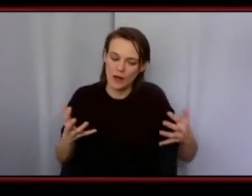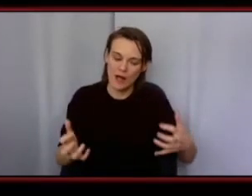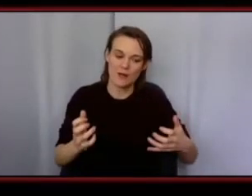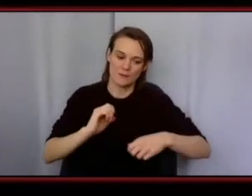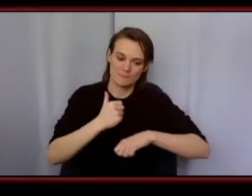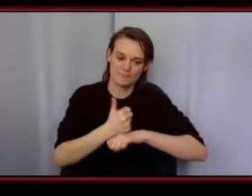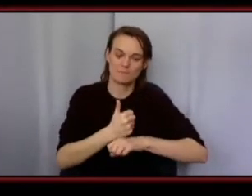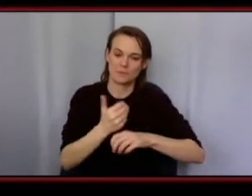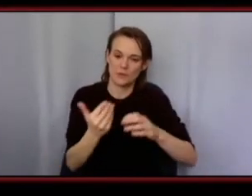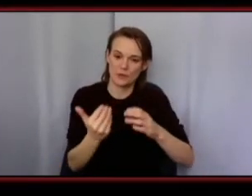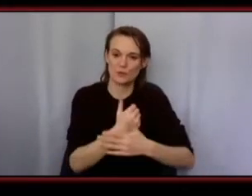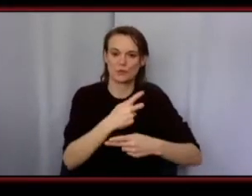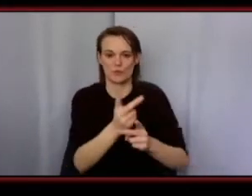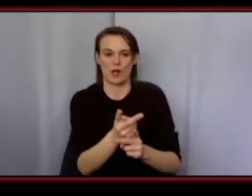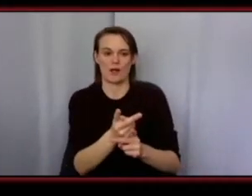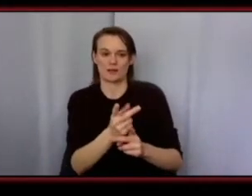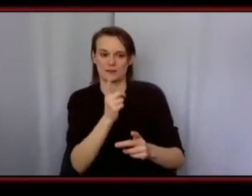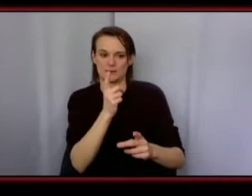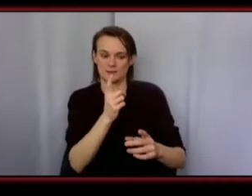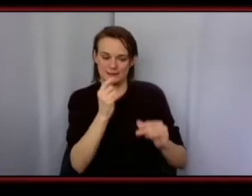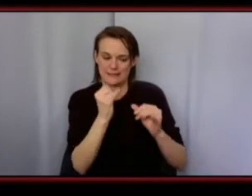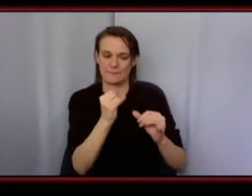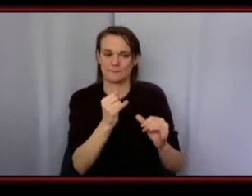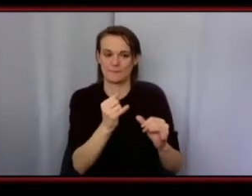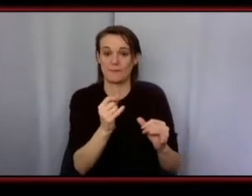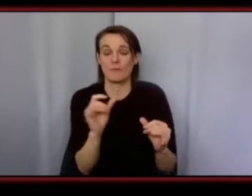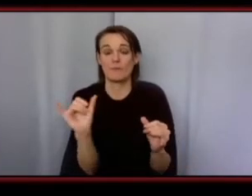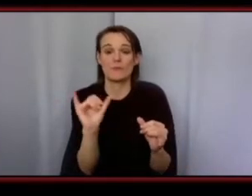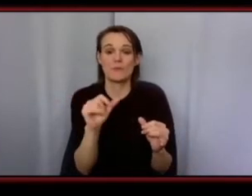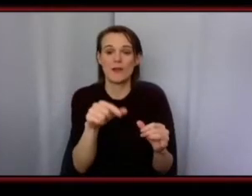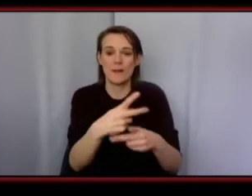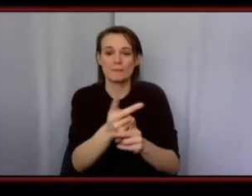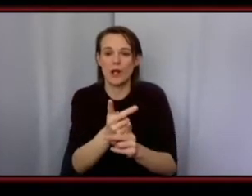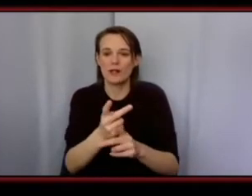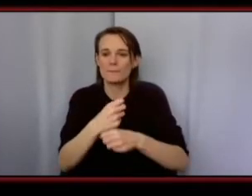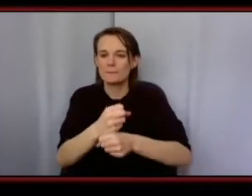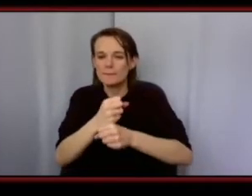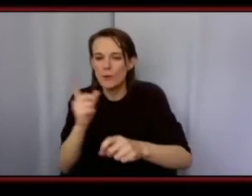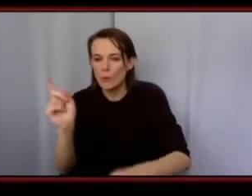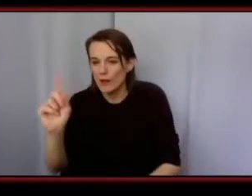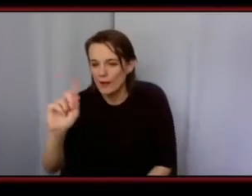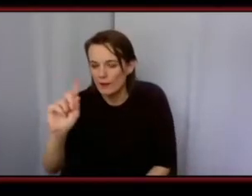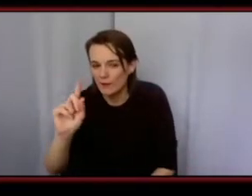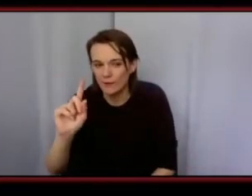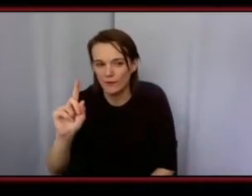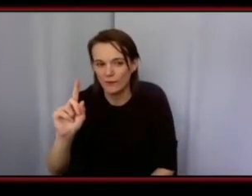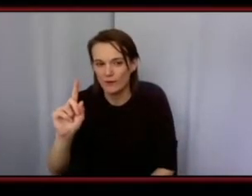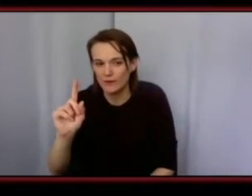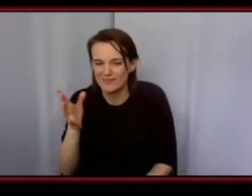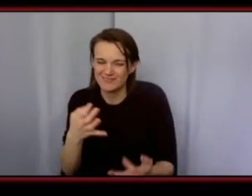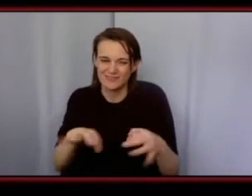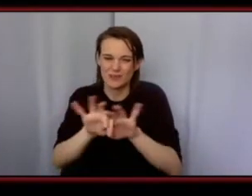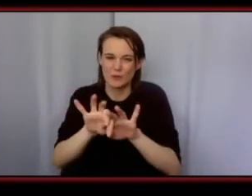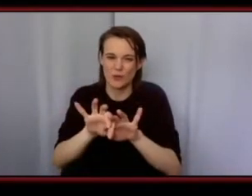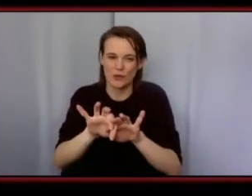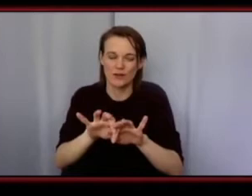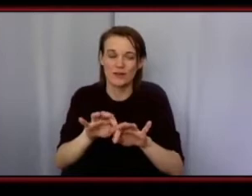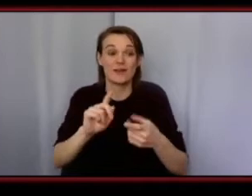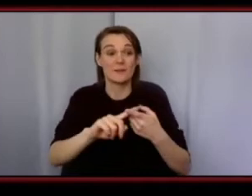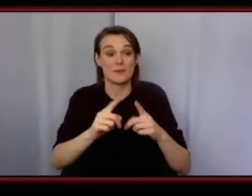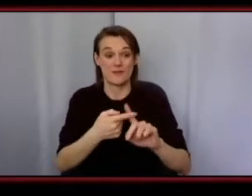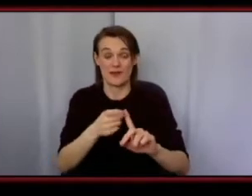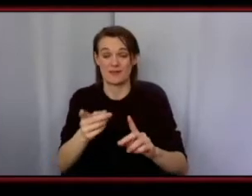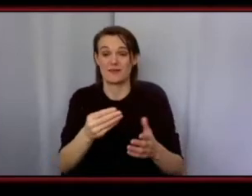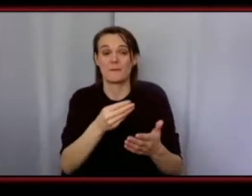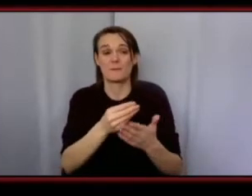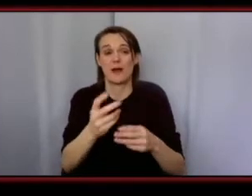every day um and i also wanted to know where my products come from i wanted to my friend that buys products in